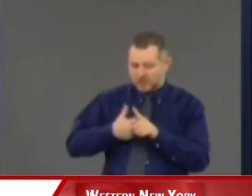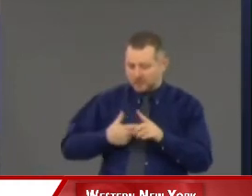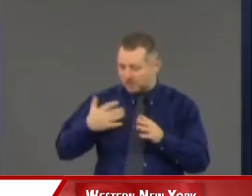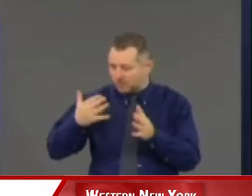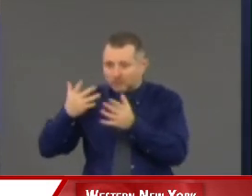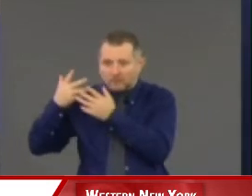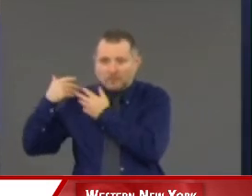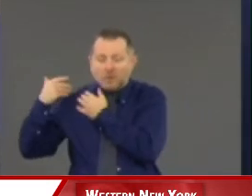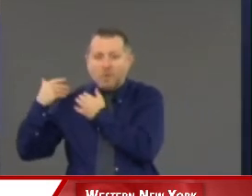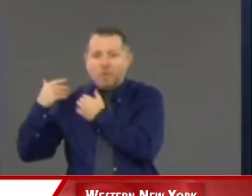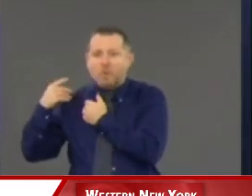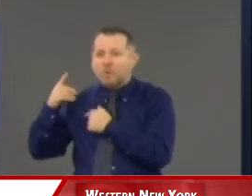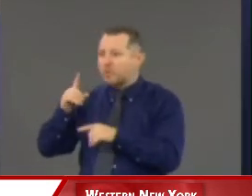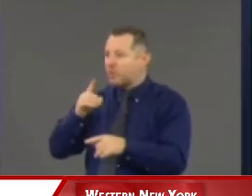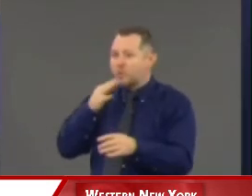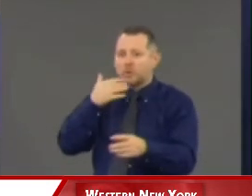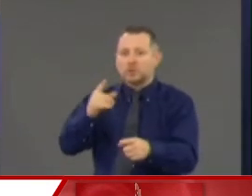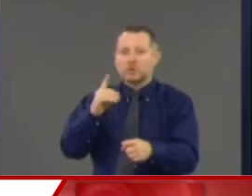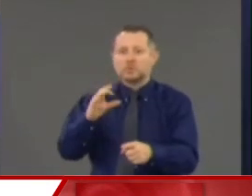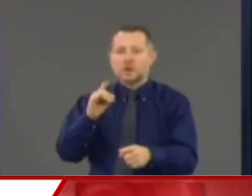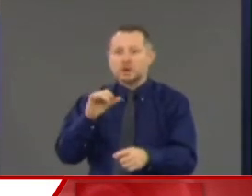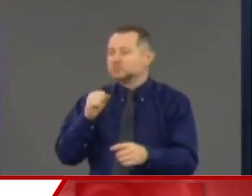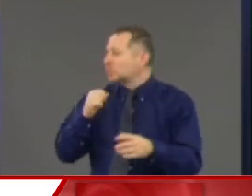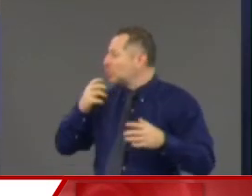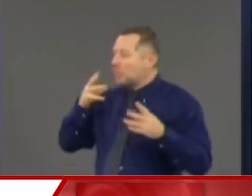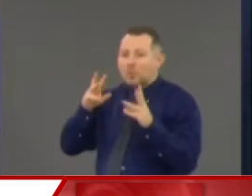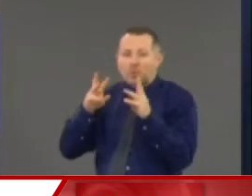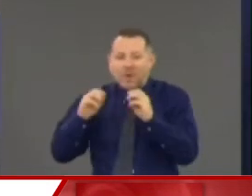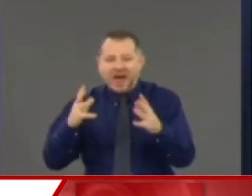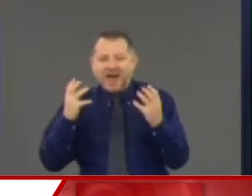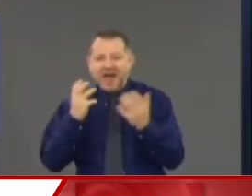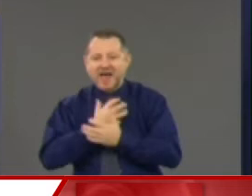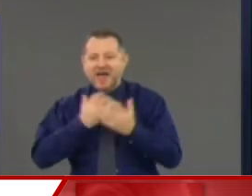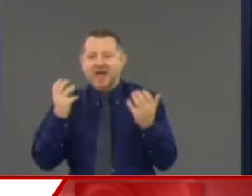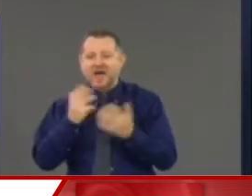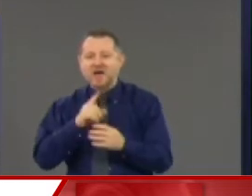100 days in this city, with this diversity, beautiful.